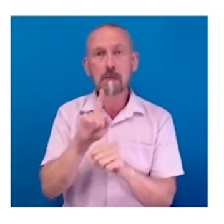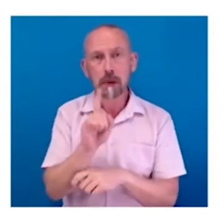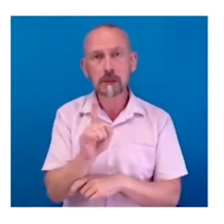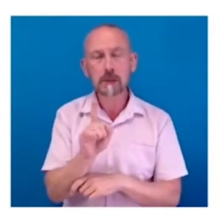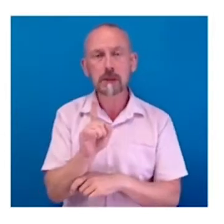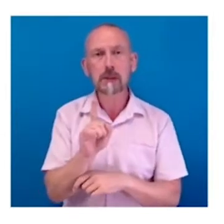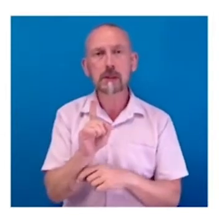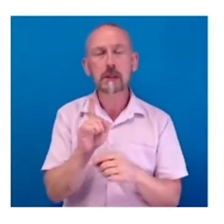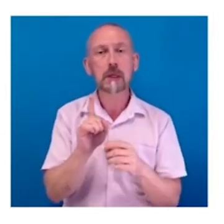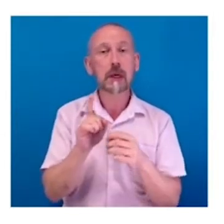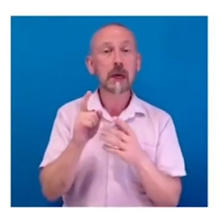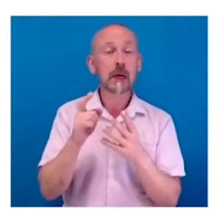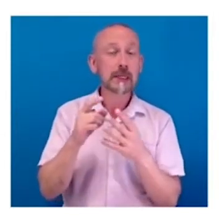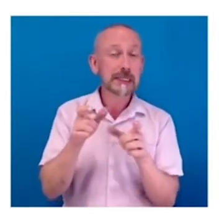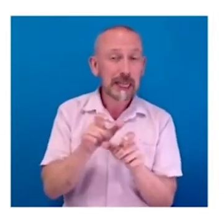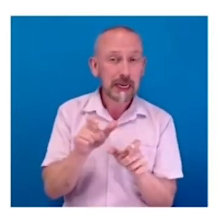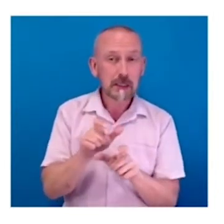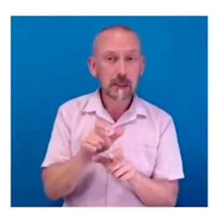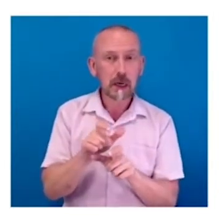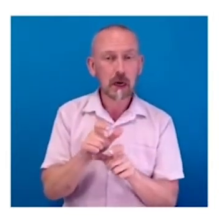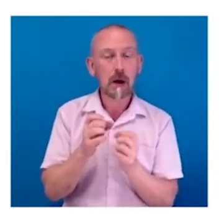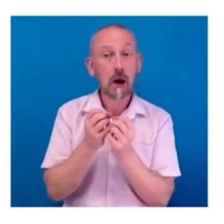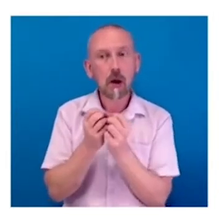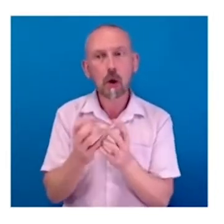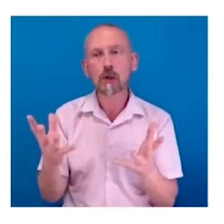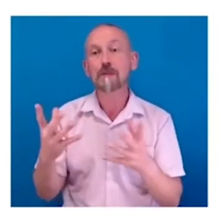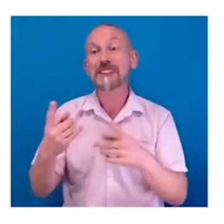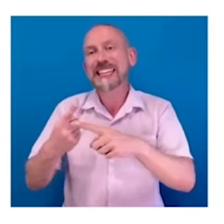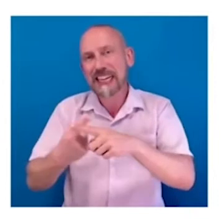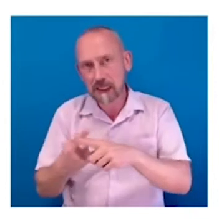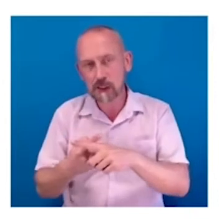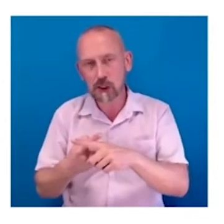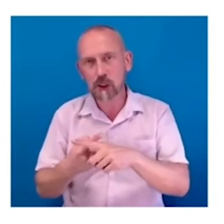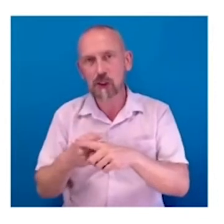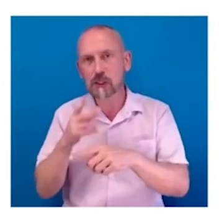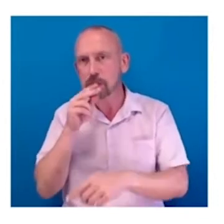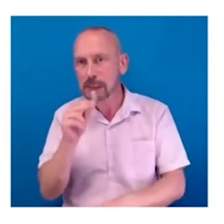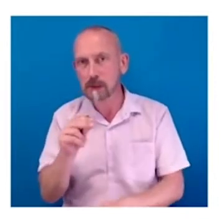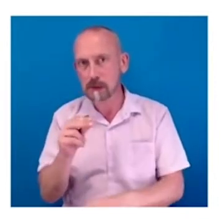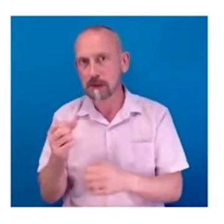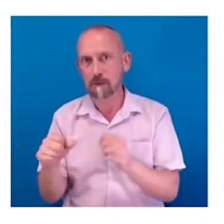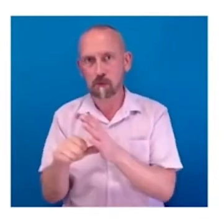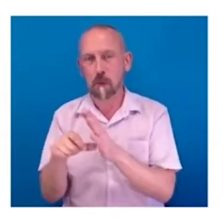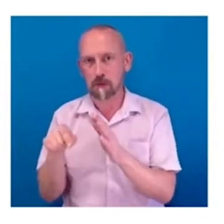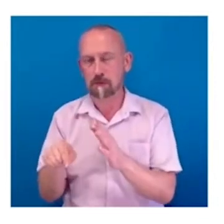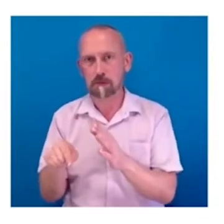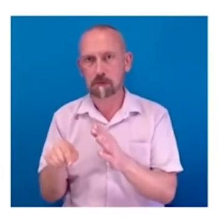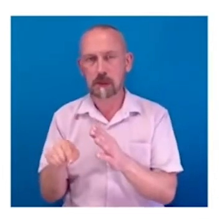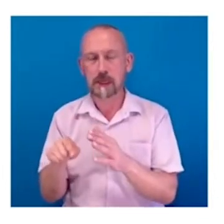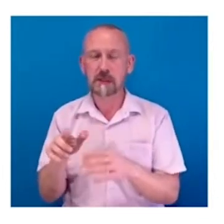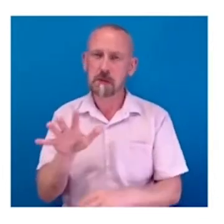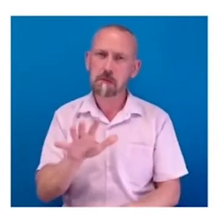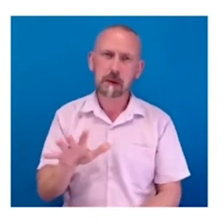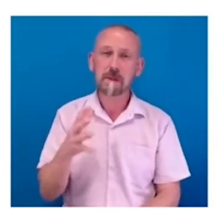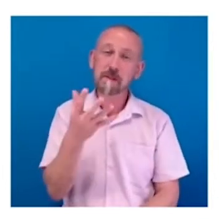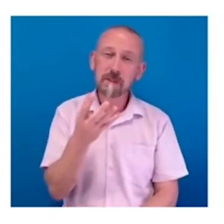has a very high occurrence in English speaking language, in English speaking areas. Approximately 15% of the